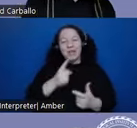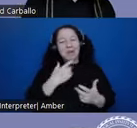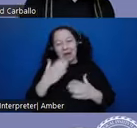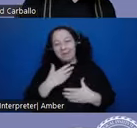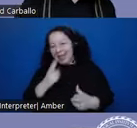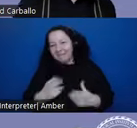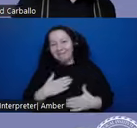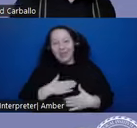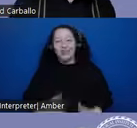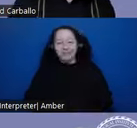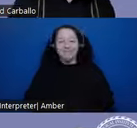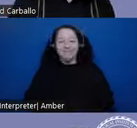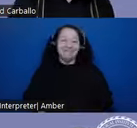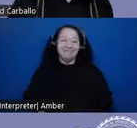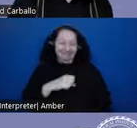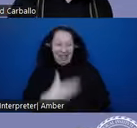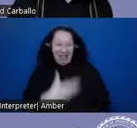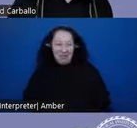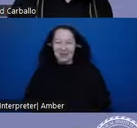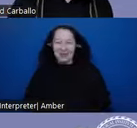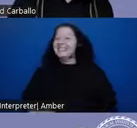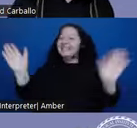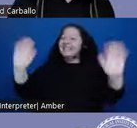Thank you. Goodbye for now.